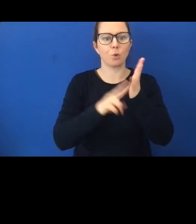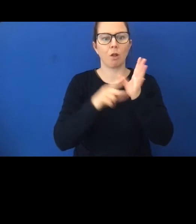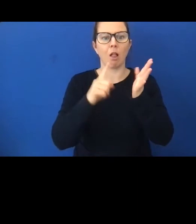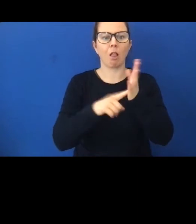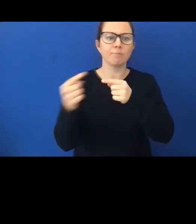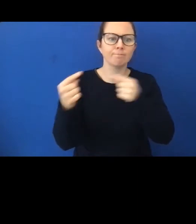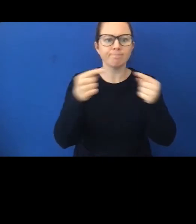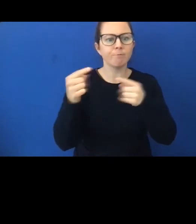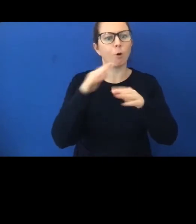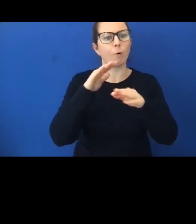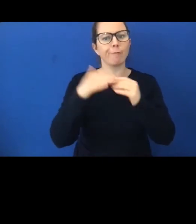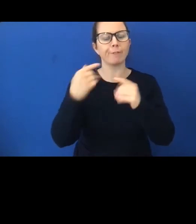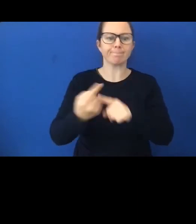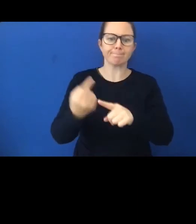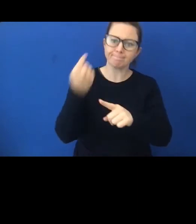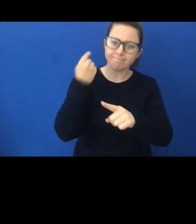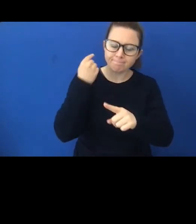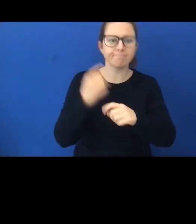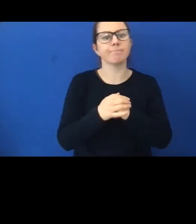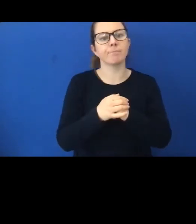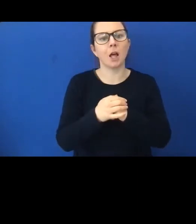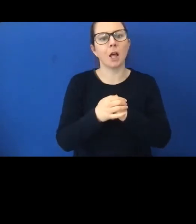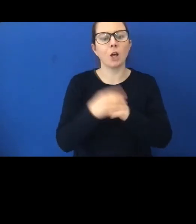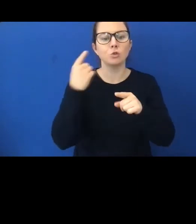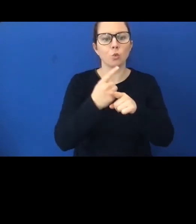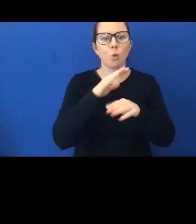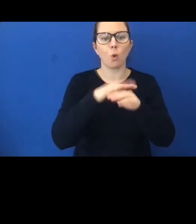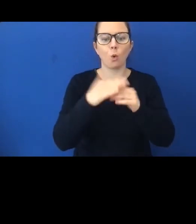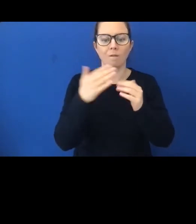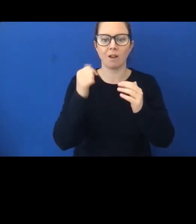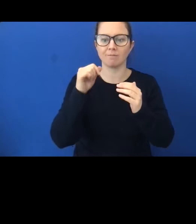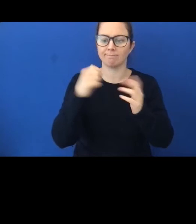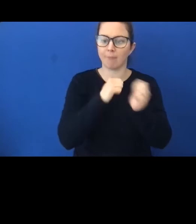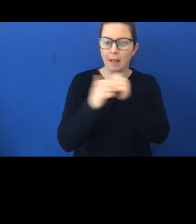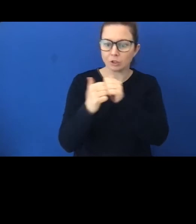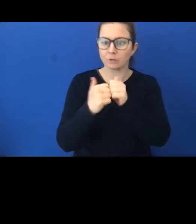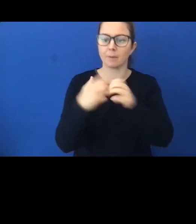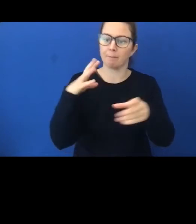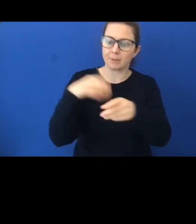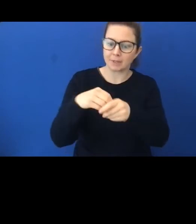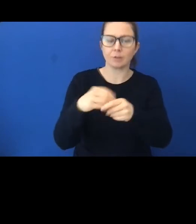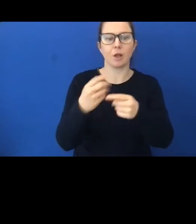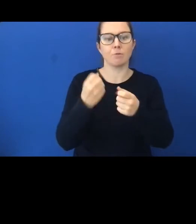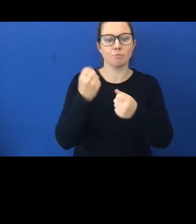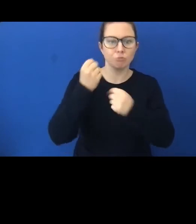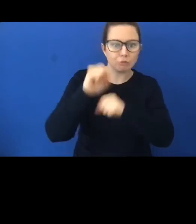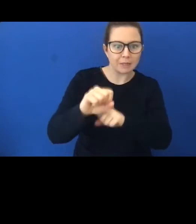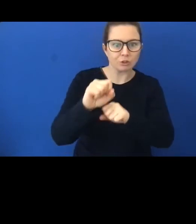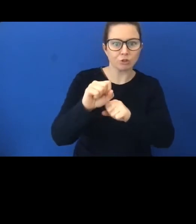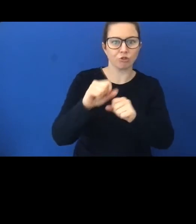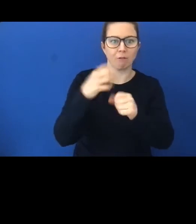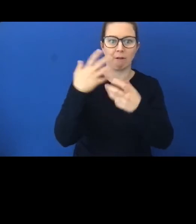also talking about how the principles of partnership, participation and protection are being addressed for